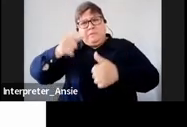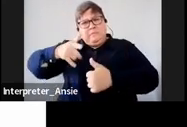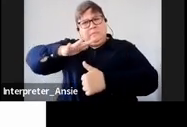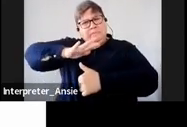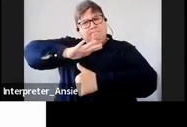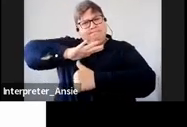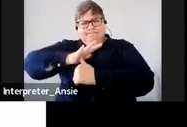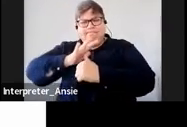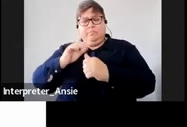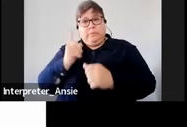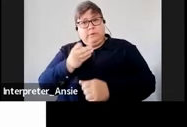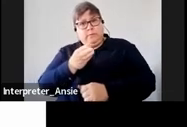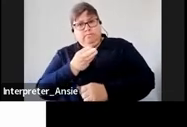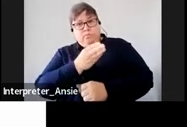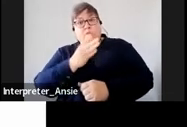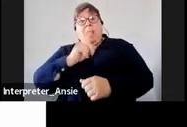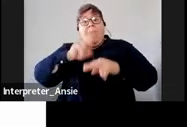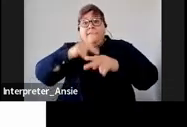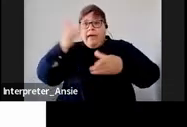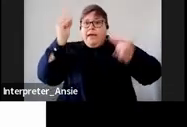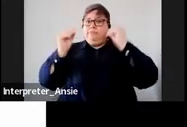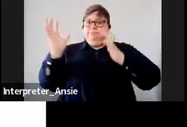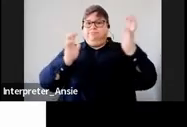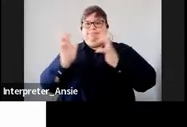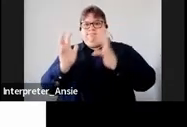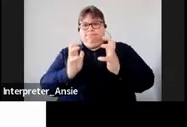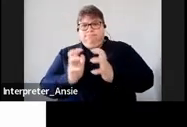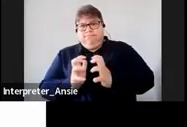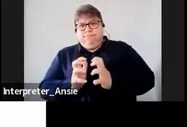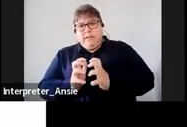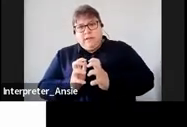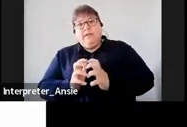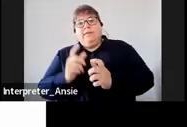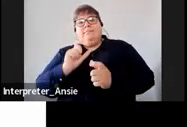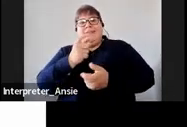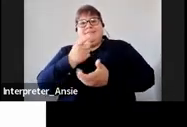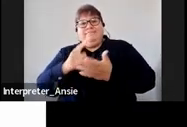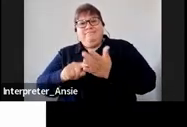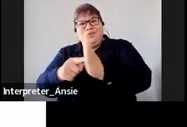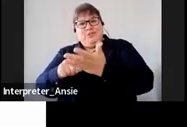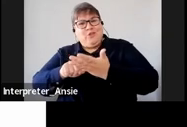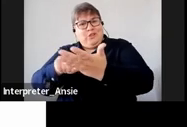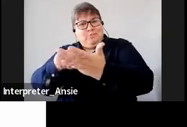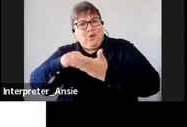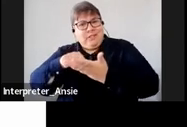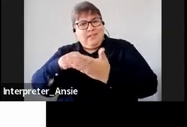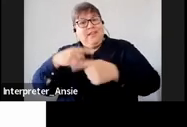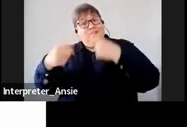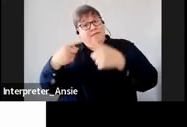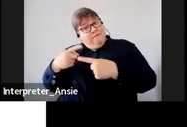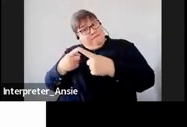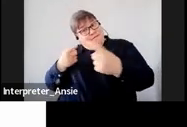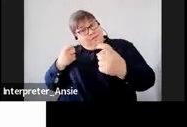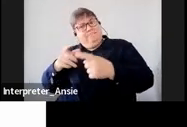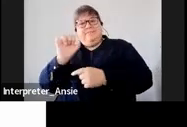so that we are able to get the information timely and you're also able to respond to the correspondence that comes from SARS